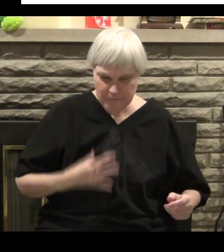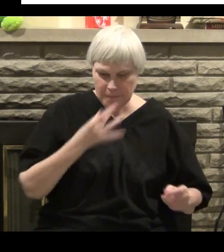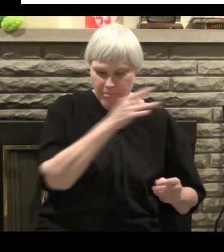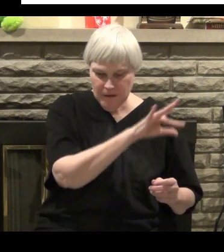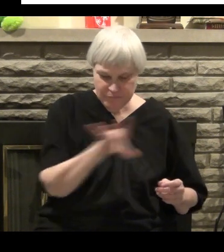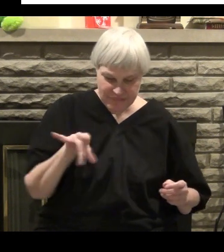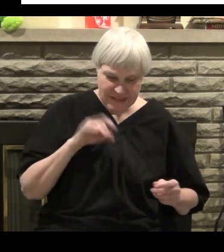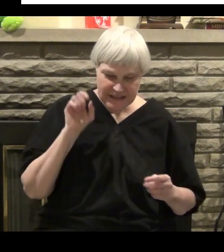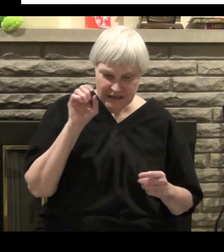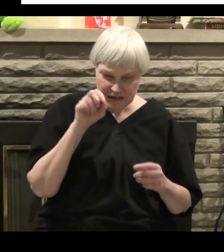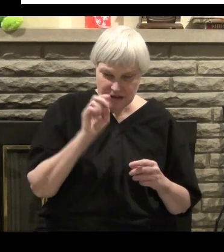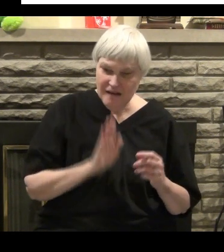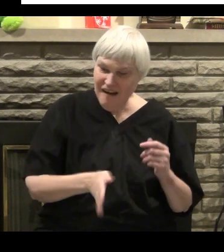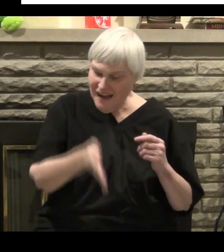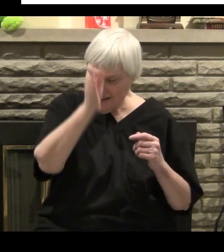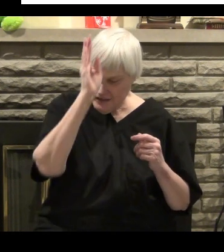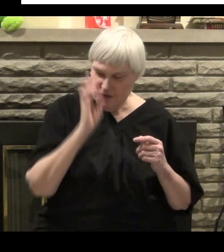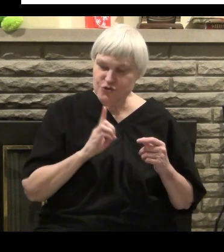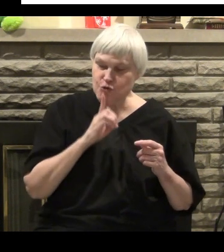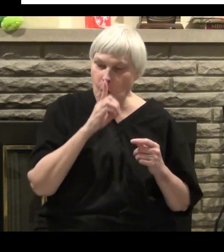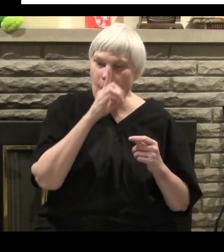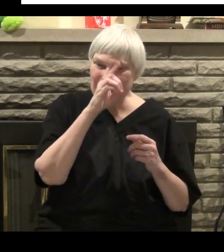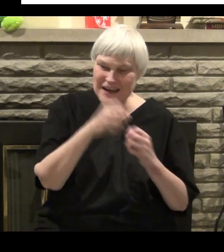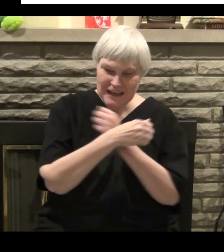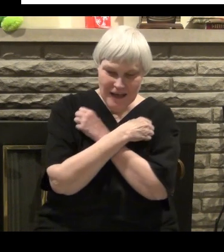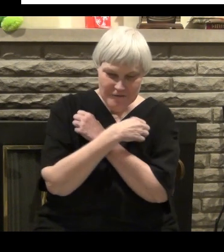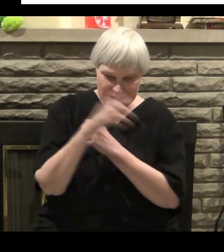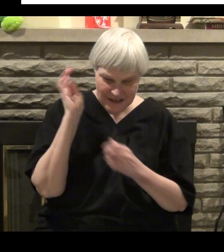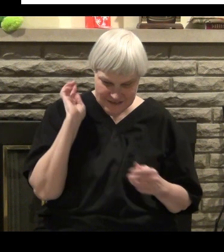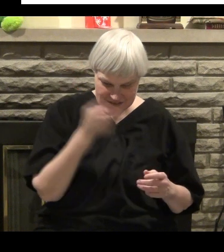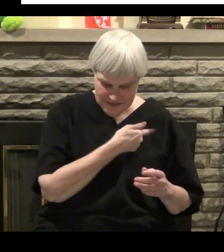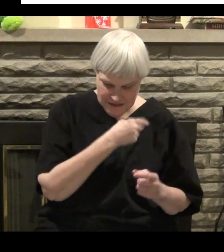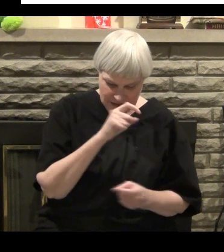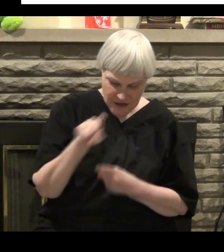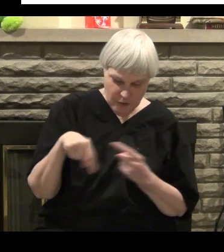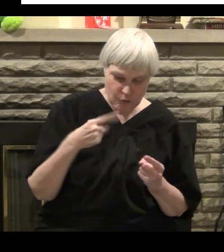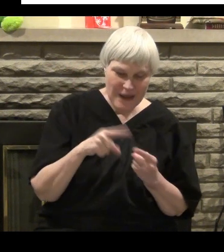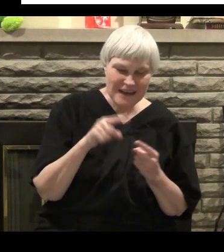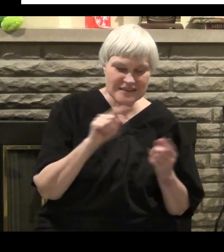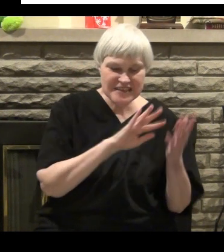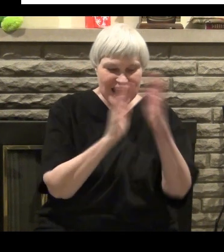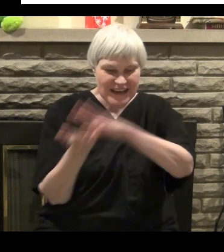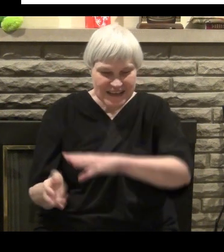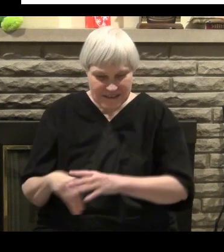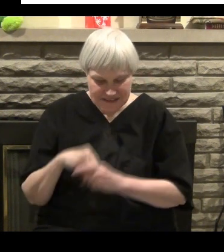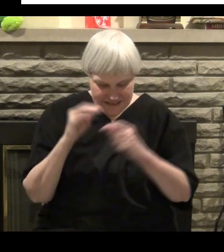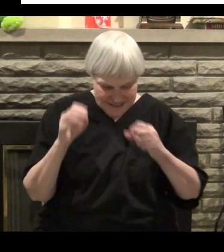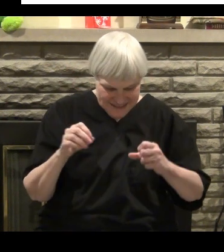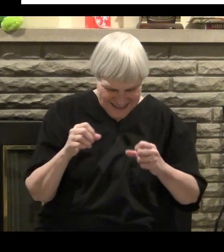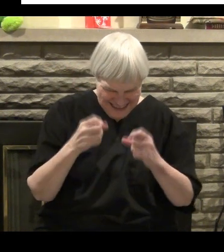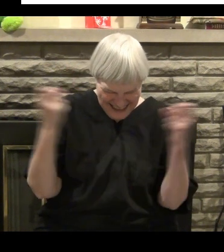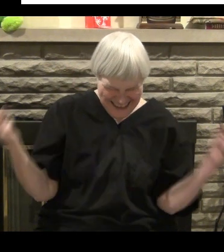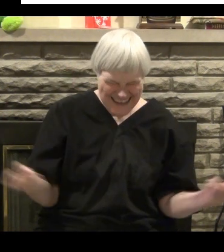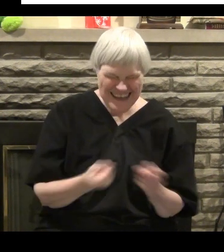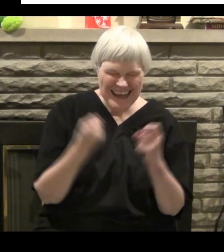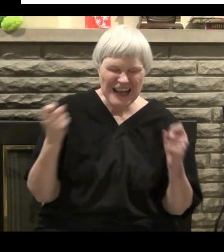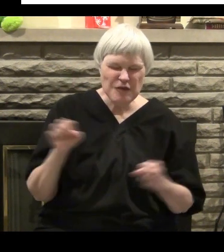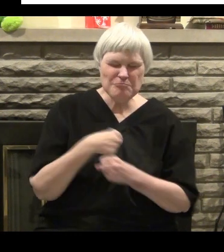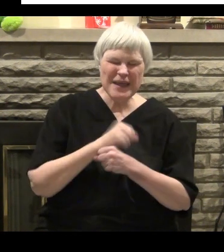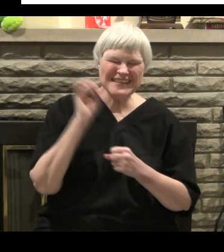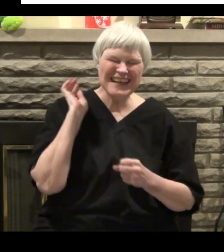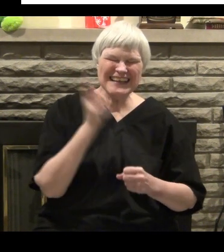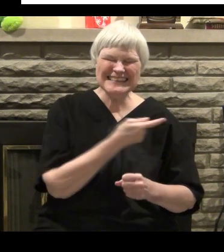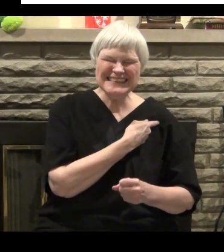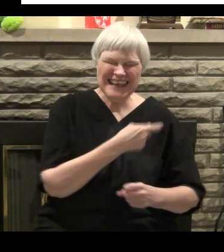But he says, But God, who is rich in mercy for his exceeding charity, wherewith he loved us, even when we were dead in